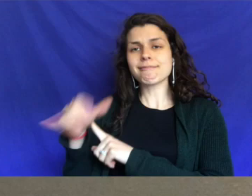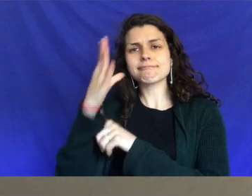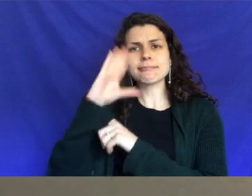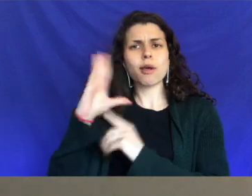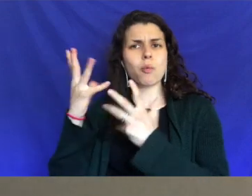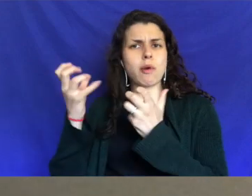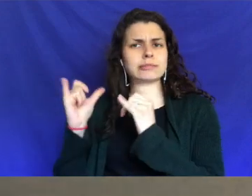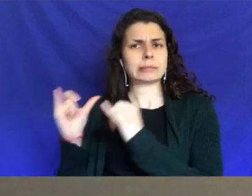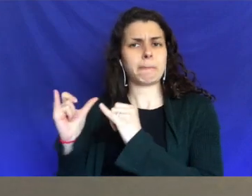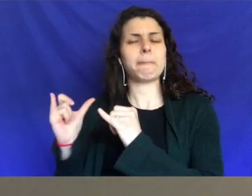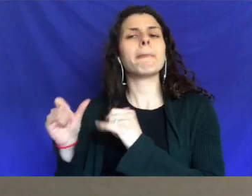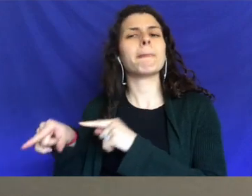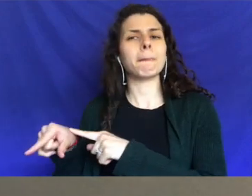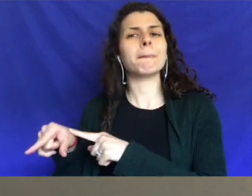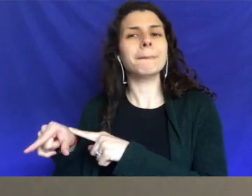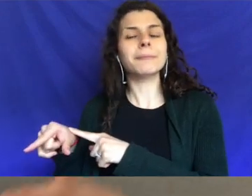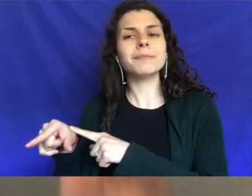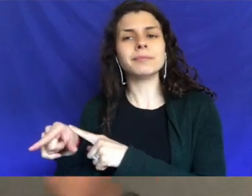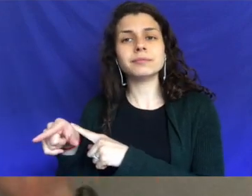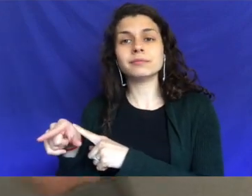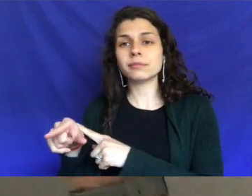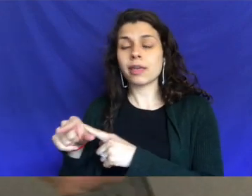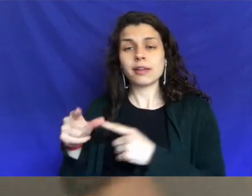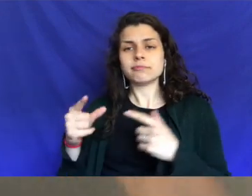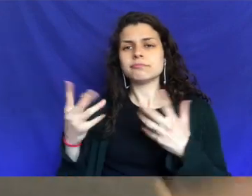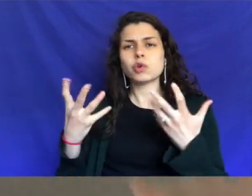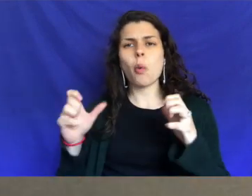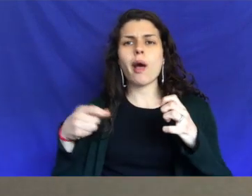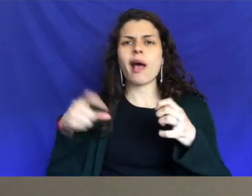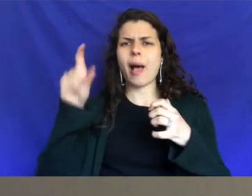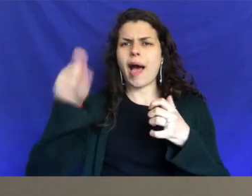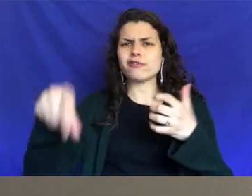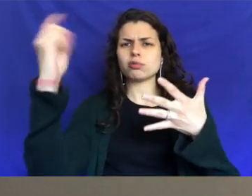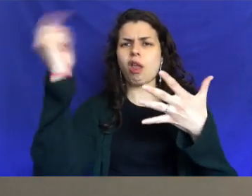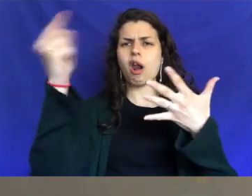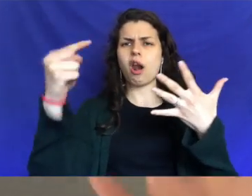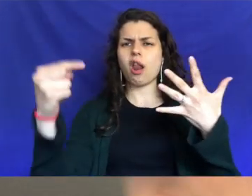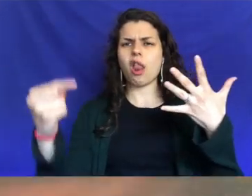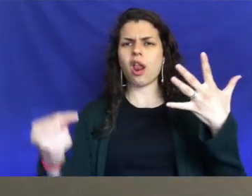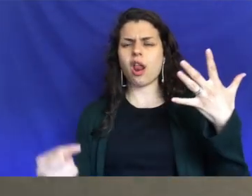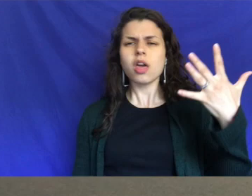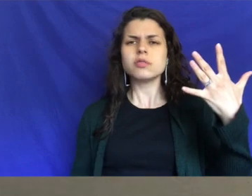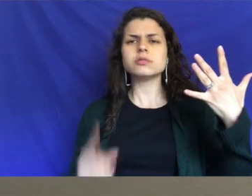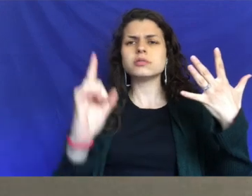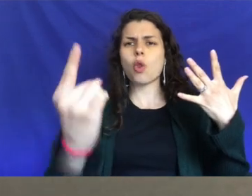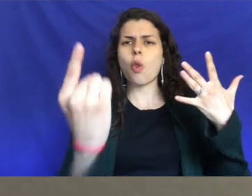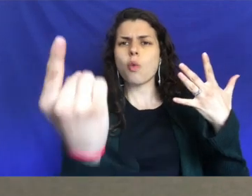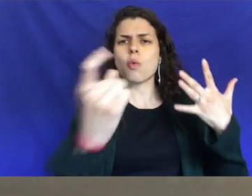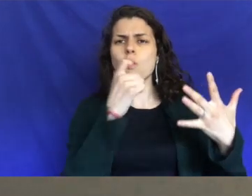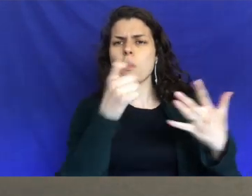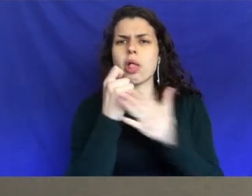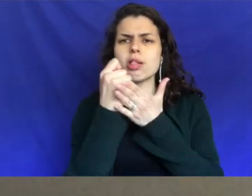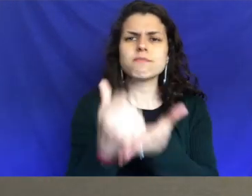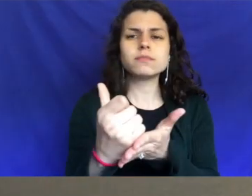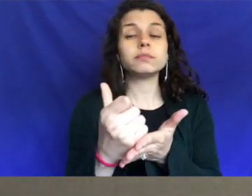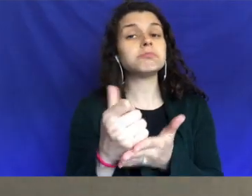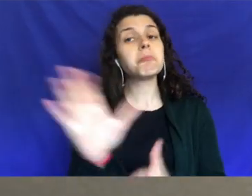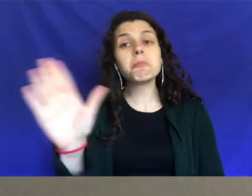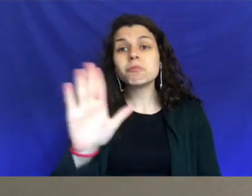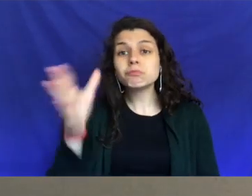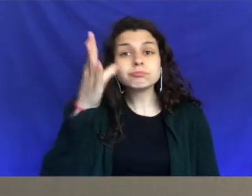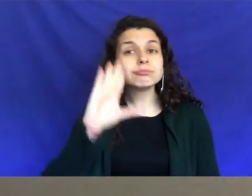our relationship to be with him. He doesn't want us. He doesn't want to give us these lists of tasks that we have to do and say, you need to do these and I'm not going to help you.